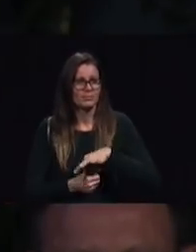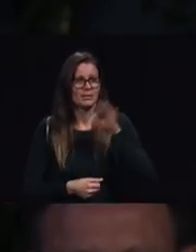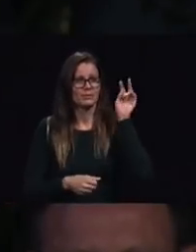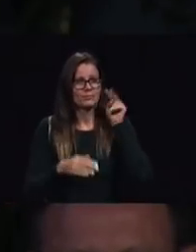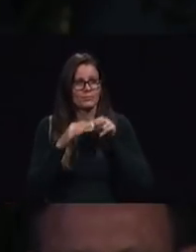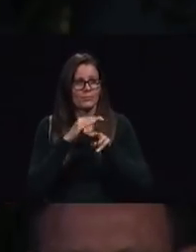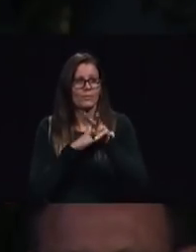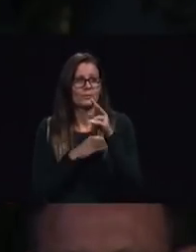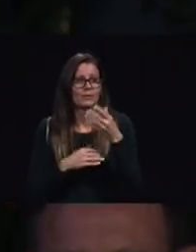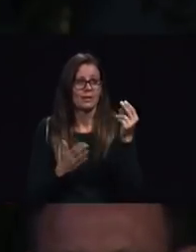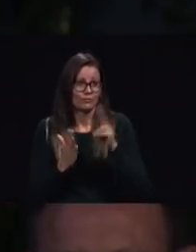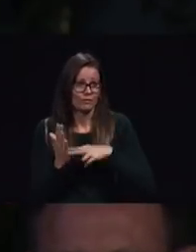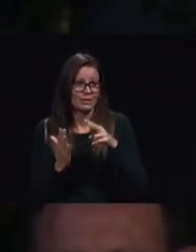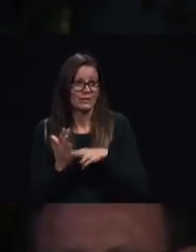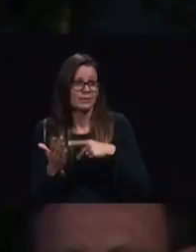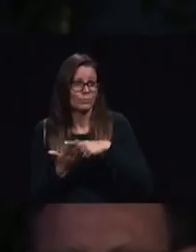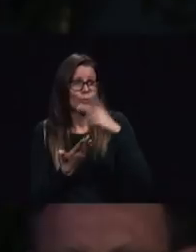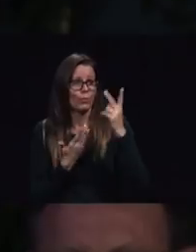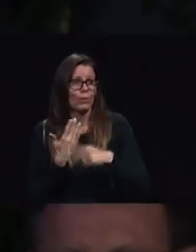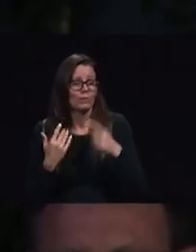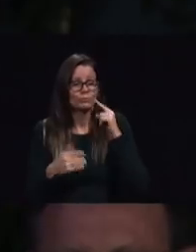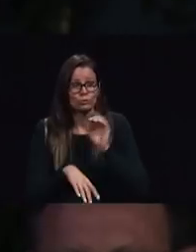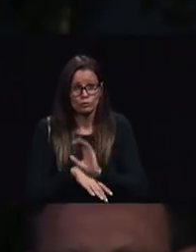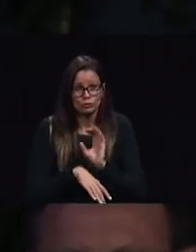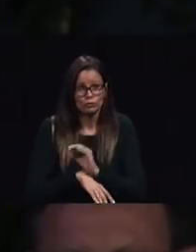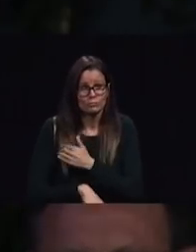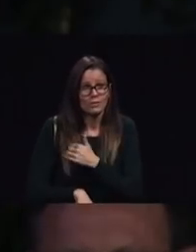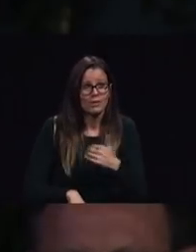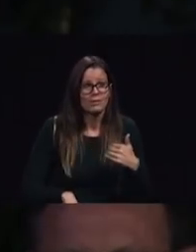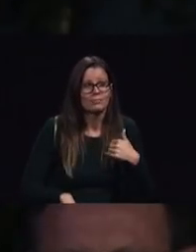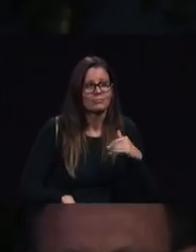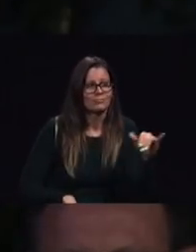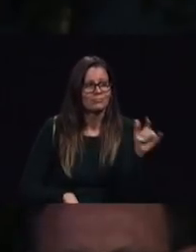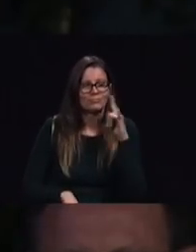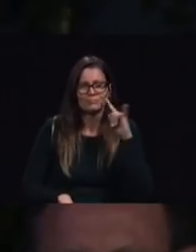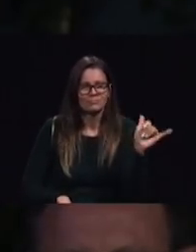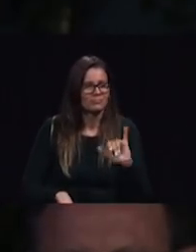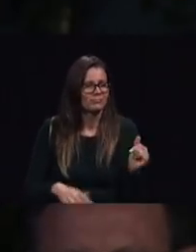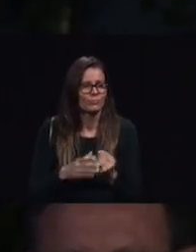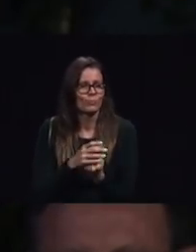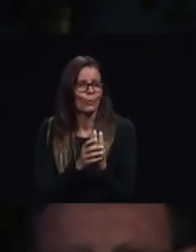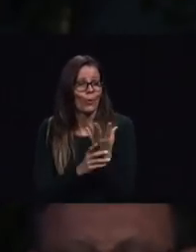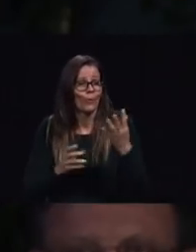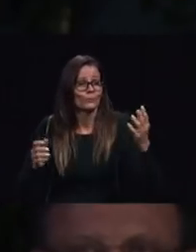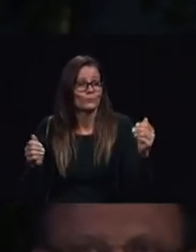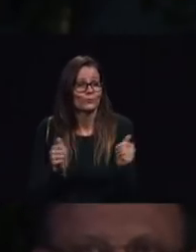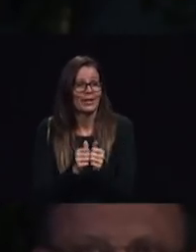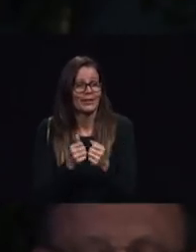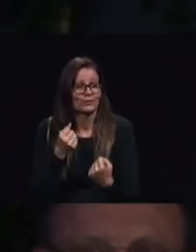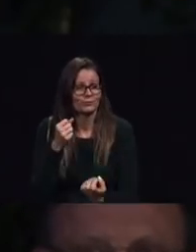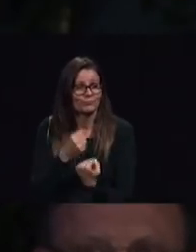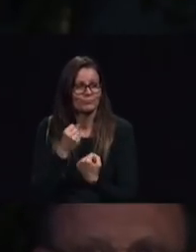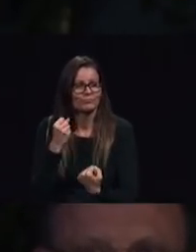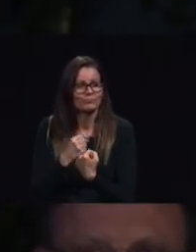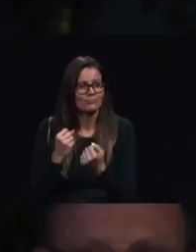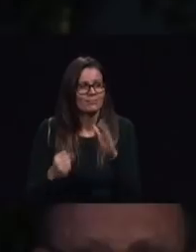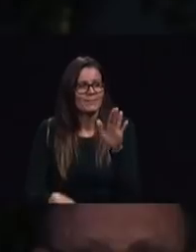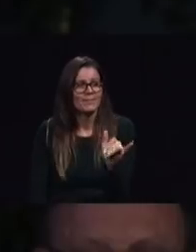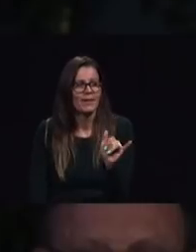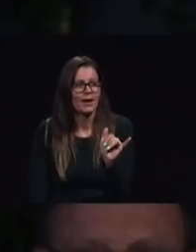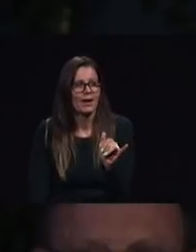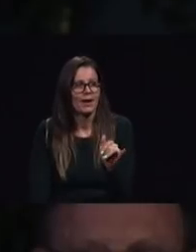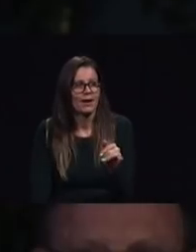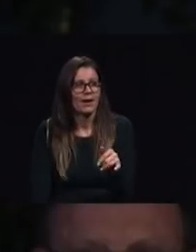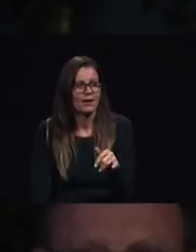church members like growing together sponsored by the white estate and the general conferences spirit of prophecy